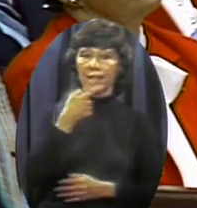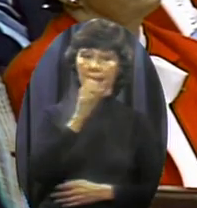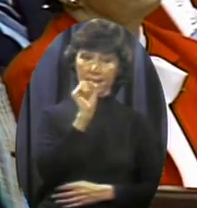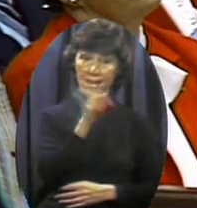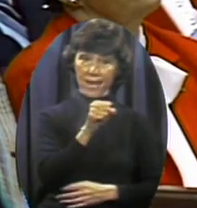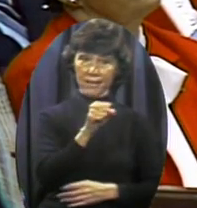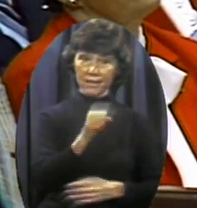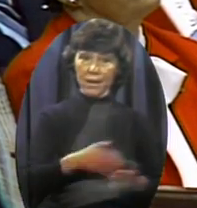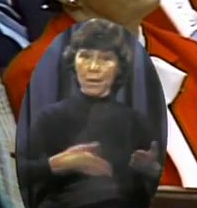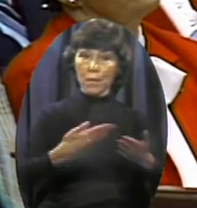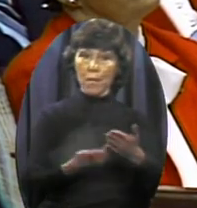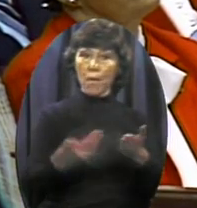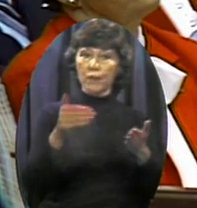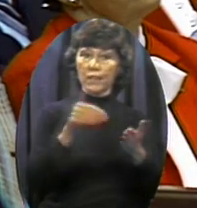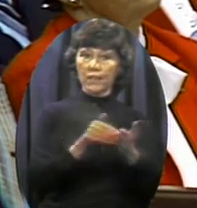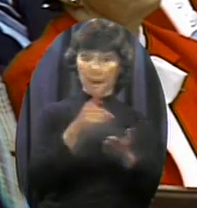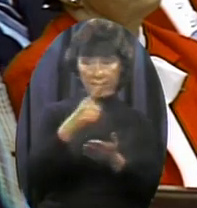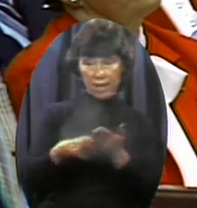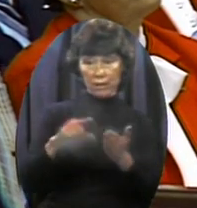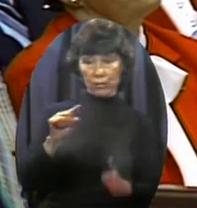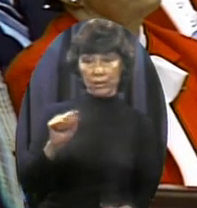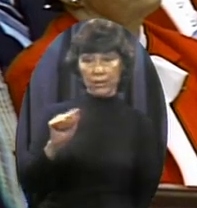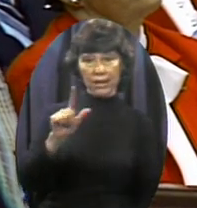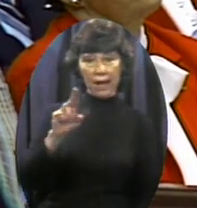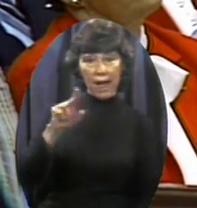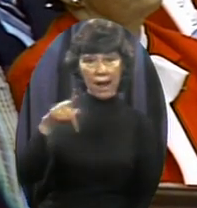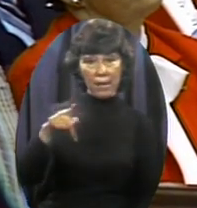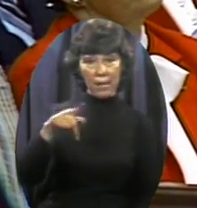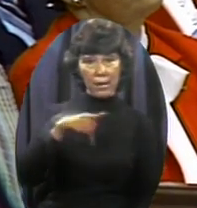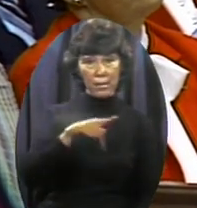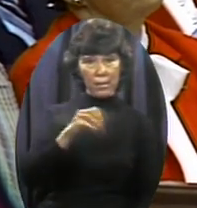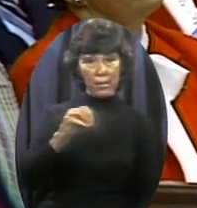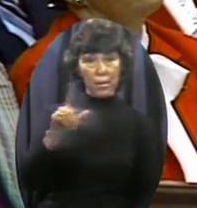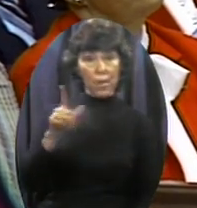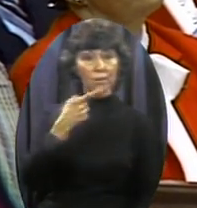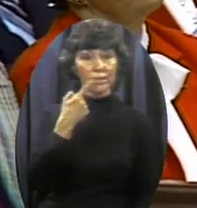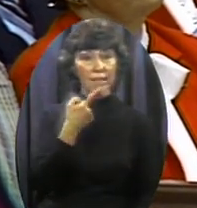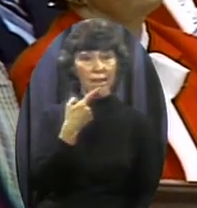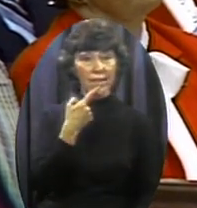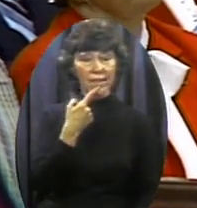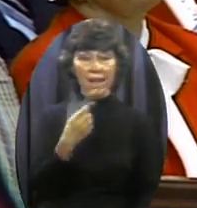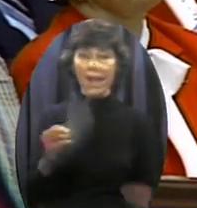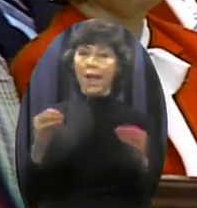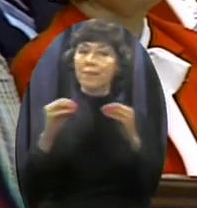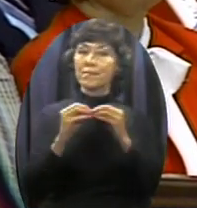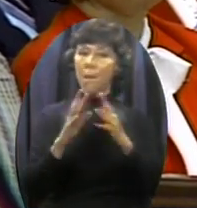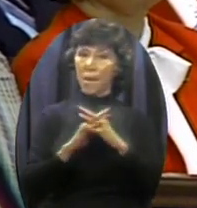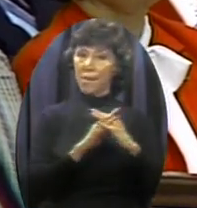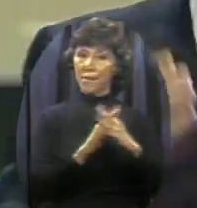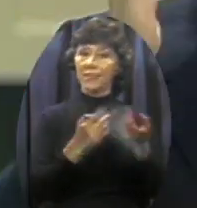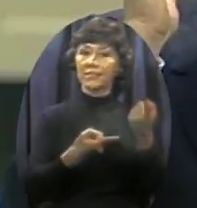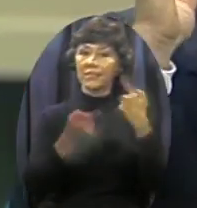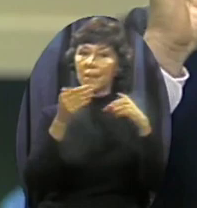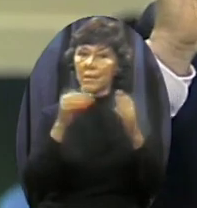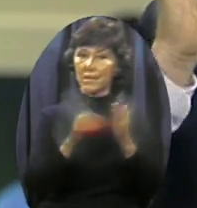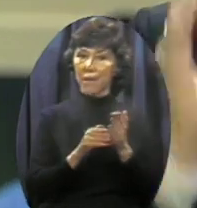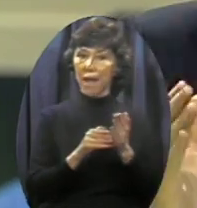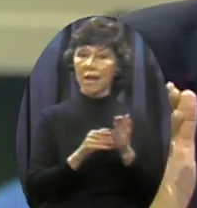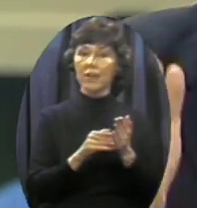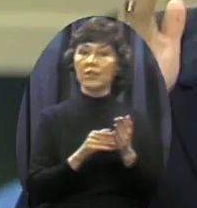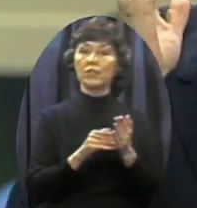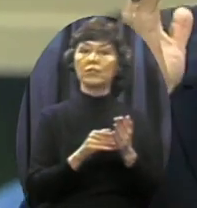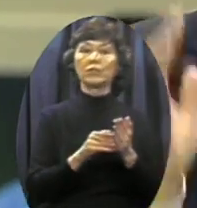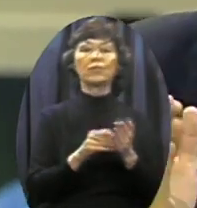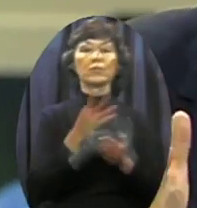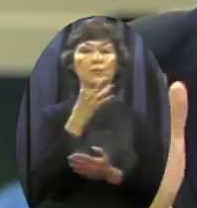America morally and spiritually coming back to basics Coming back to the Judeo-Christian tradition I also see our